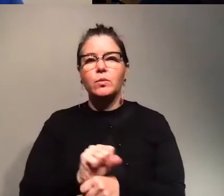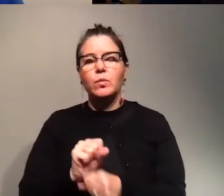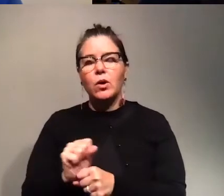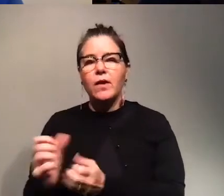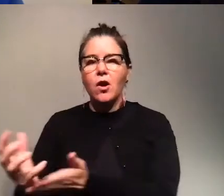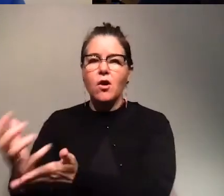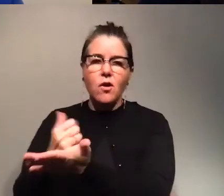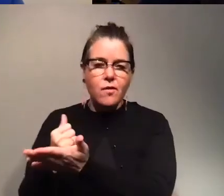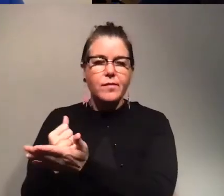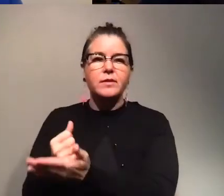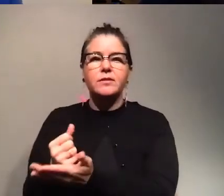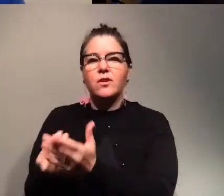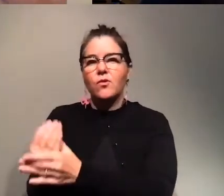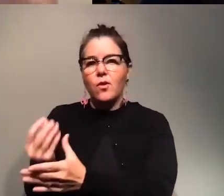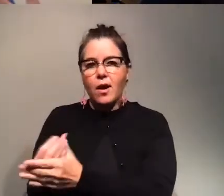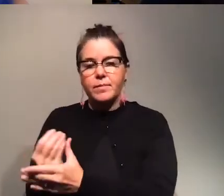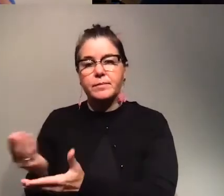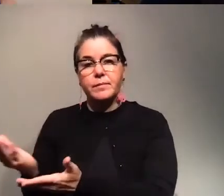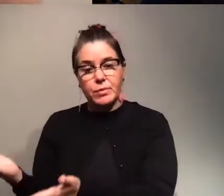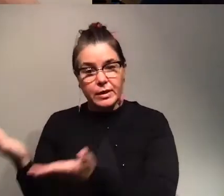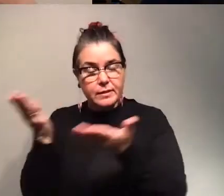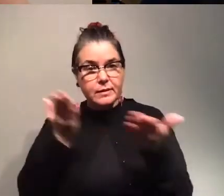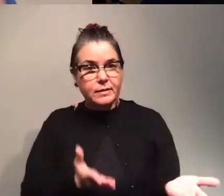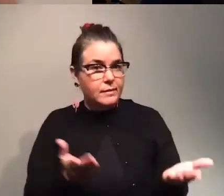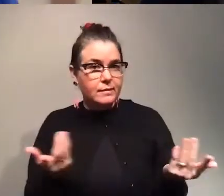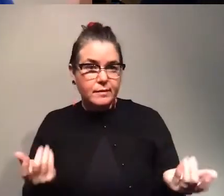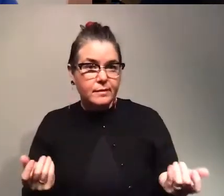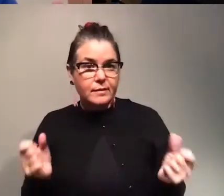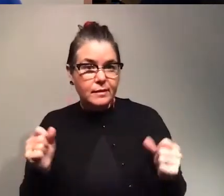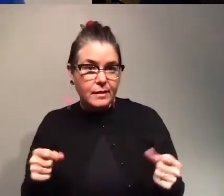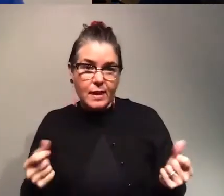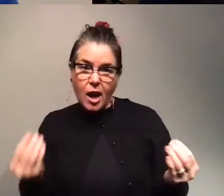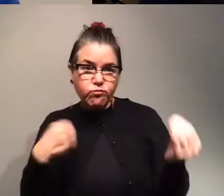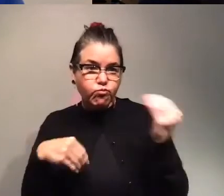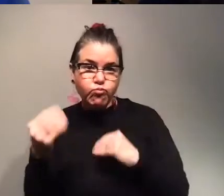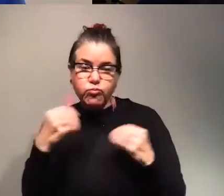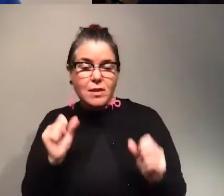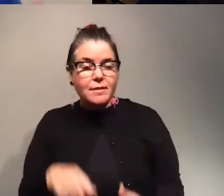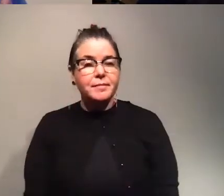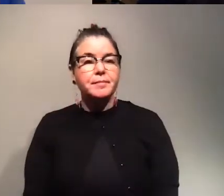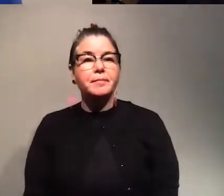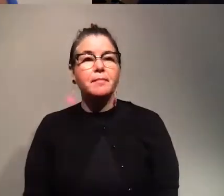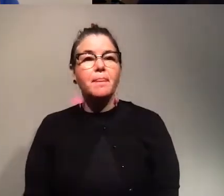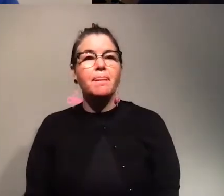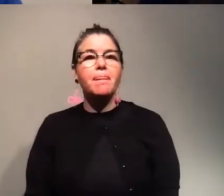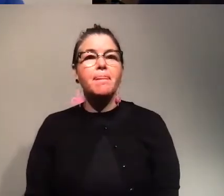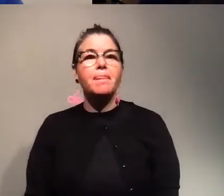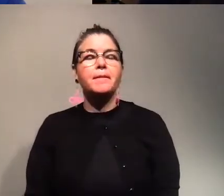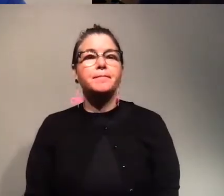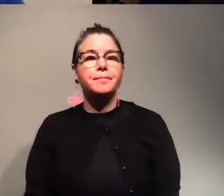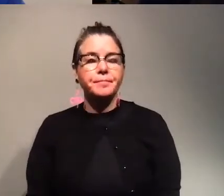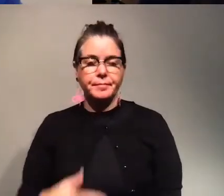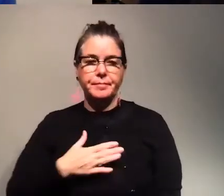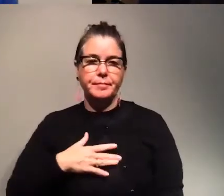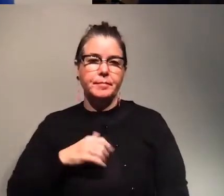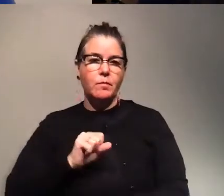their crops and then they just bring them and we can just yeah eat them yeah so in my case my work